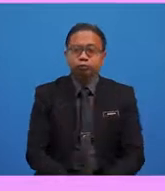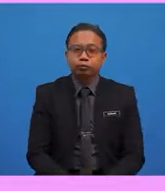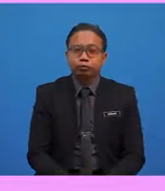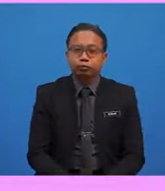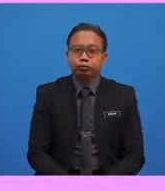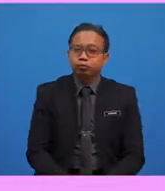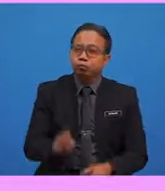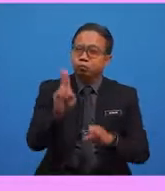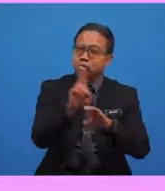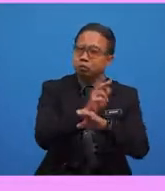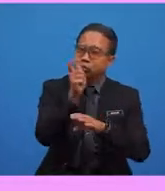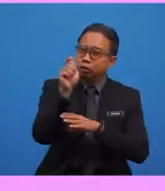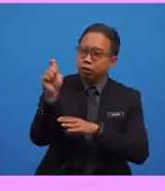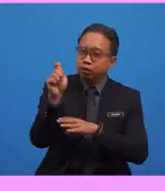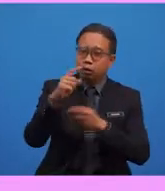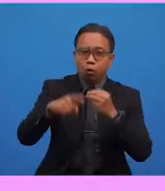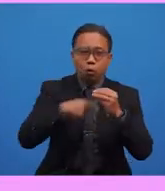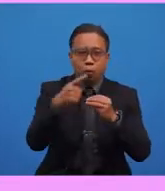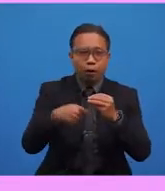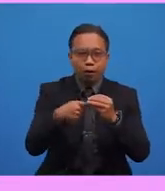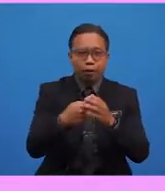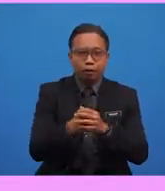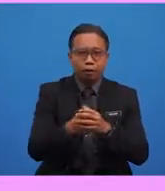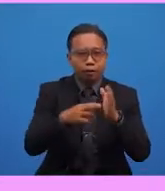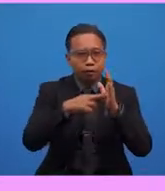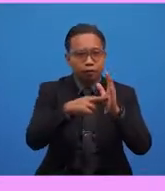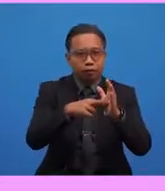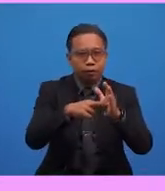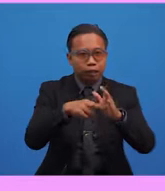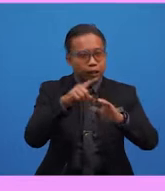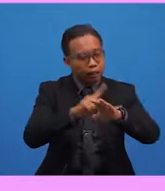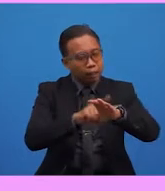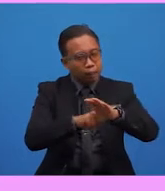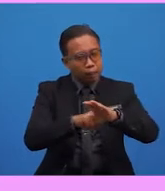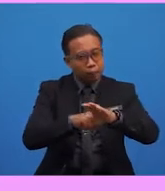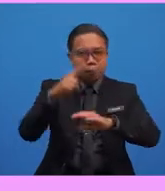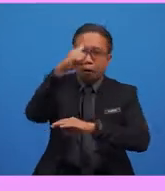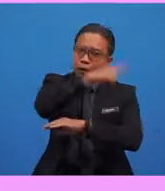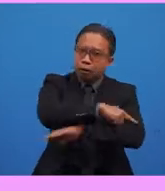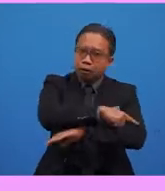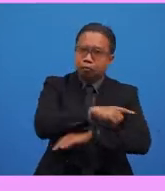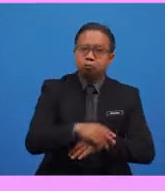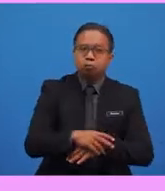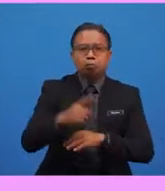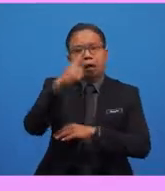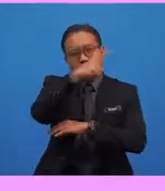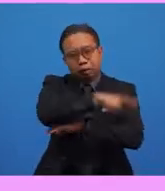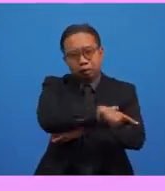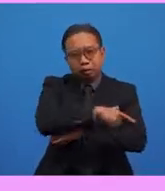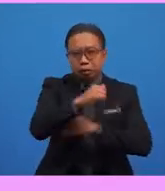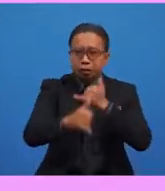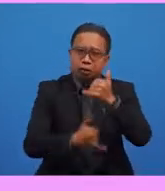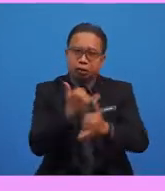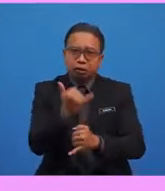do not use the, when, referring to times of the day, particular days, years,